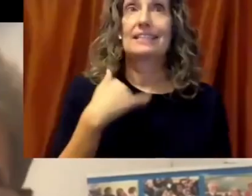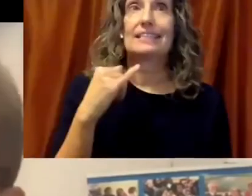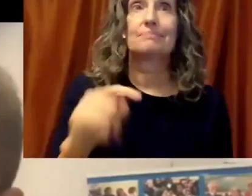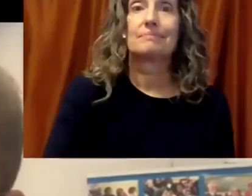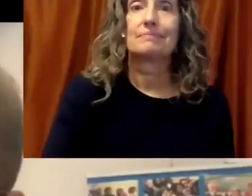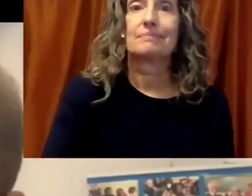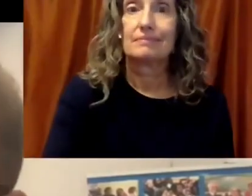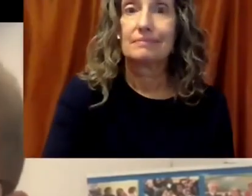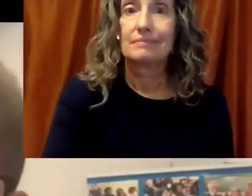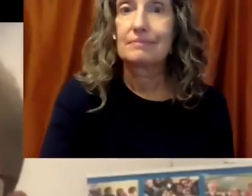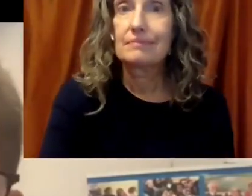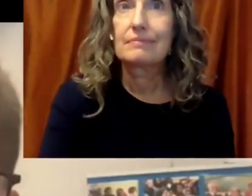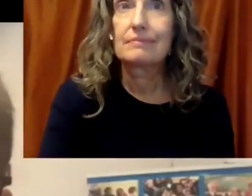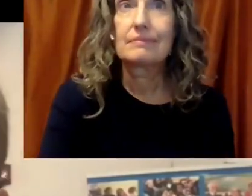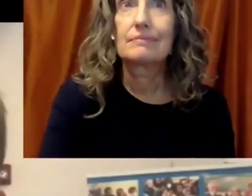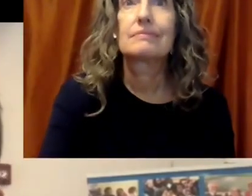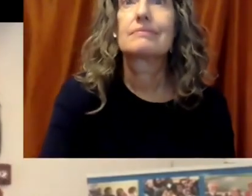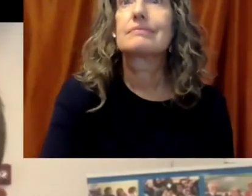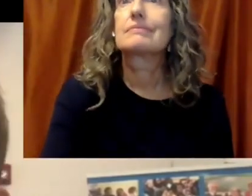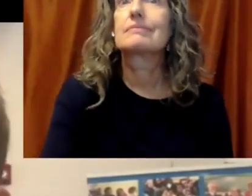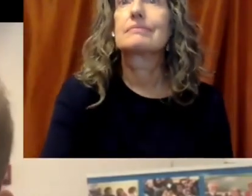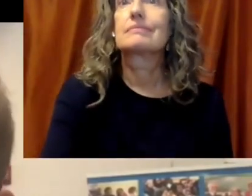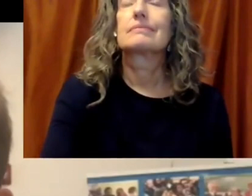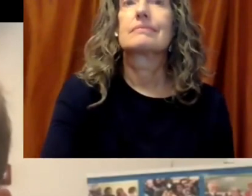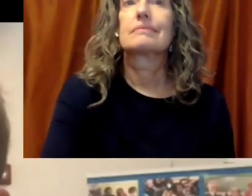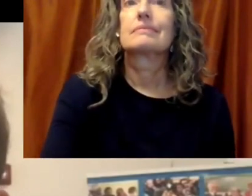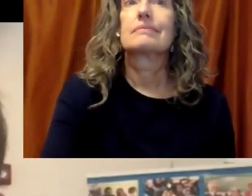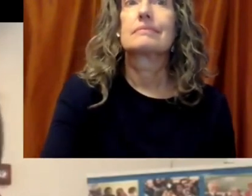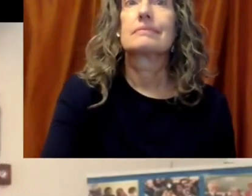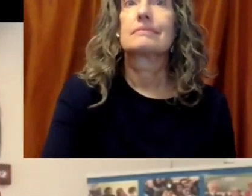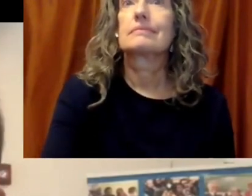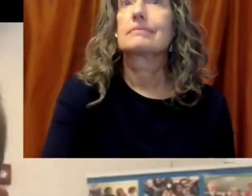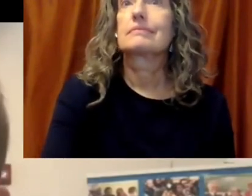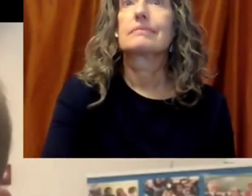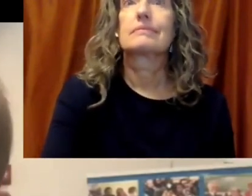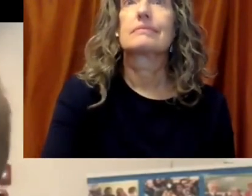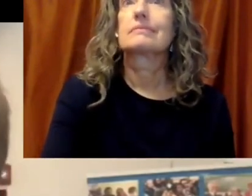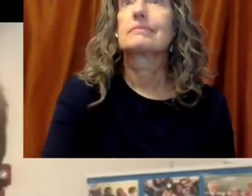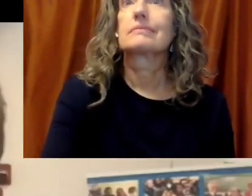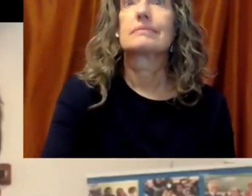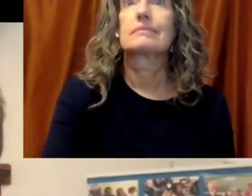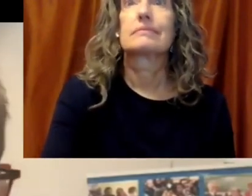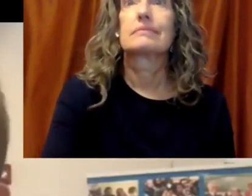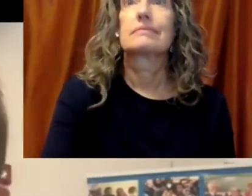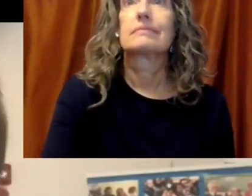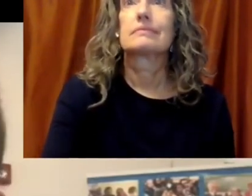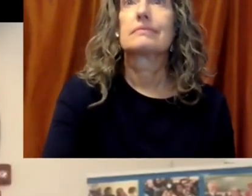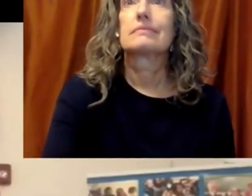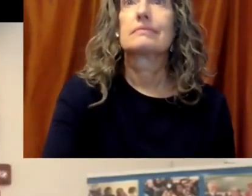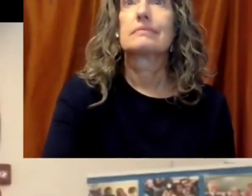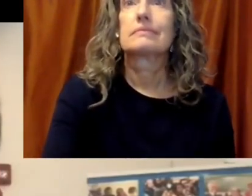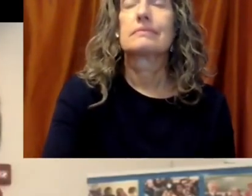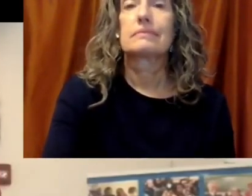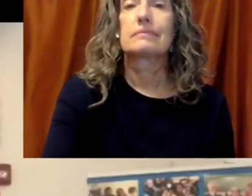corporate members as well. We want to make a special thanks to our gold sponsors and our silver sponsors, the Sundance